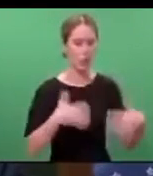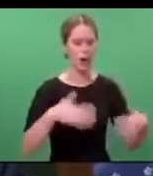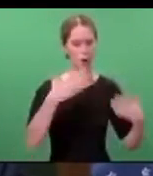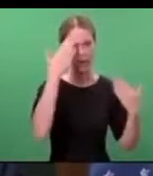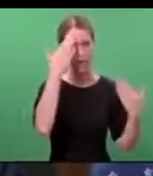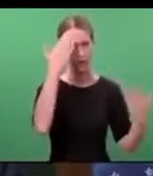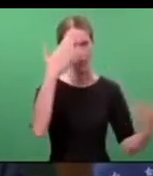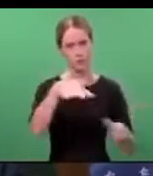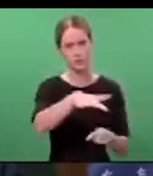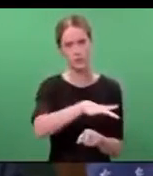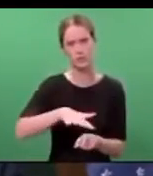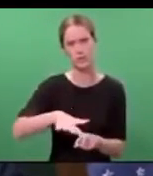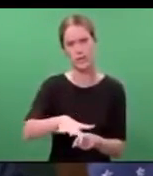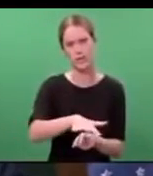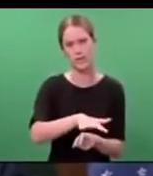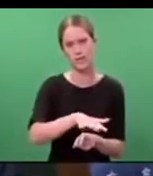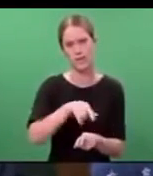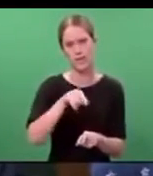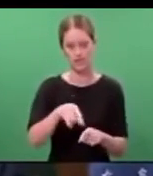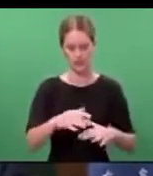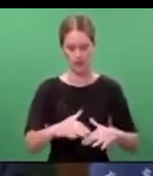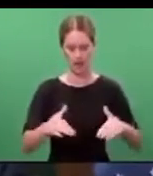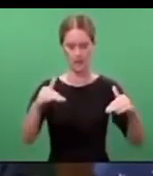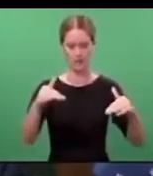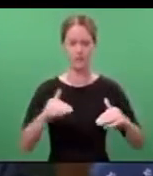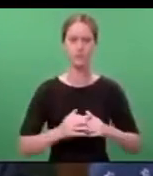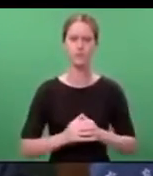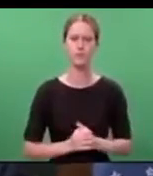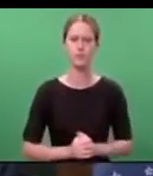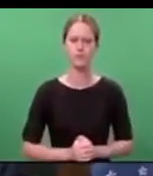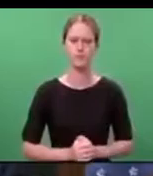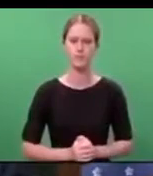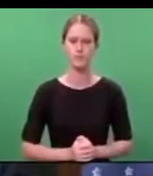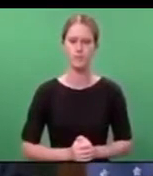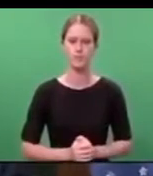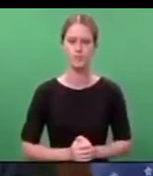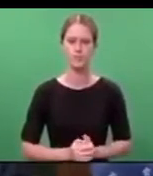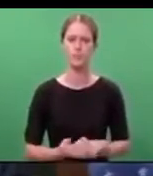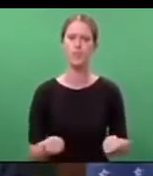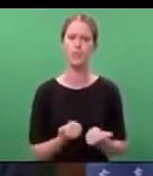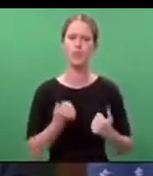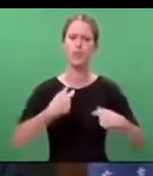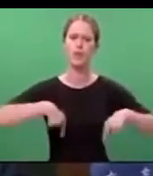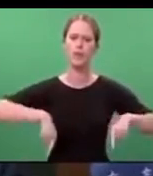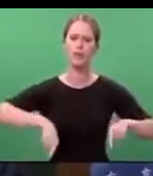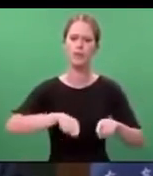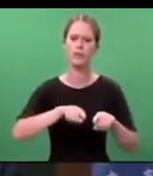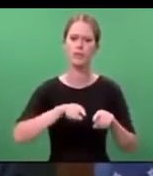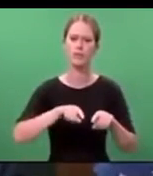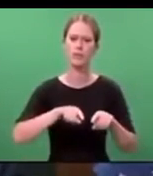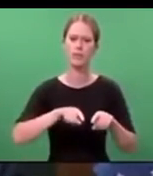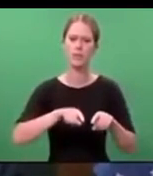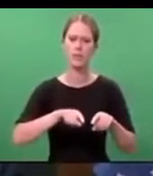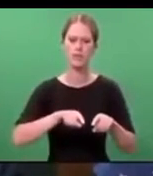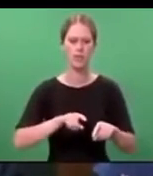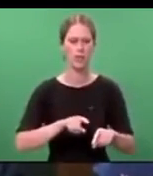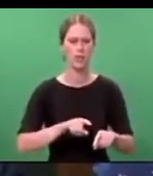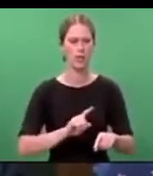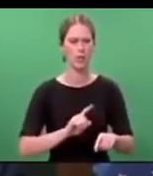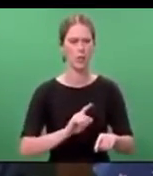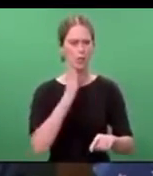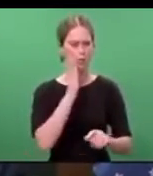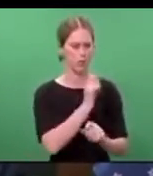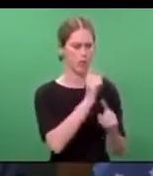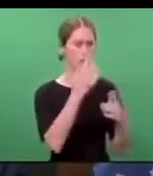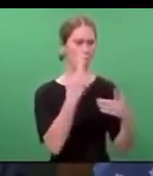in this place, in this house. For many of us, the first sign of the scale of